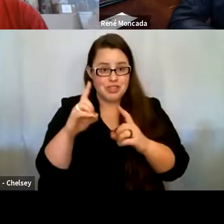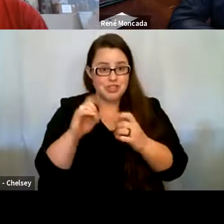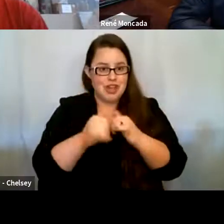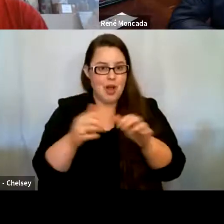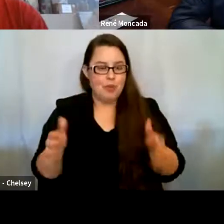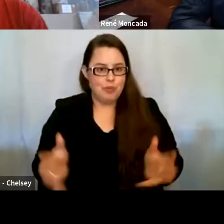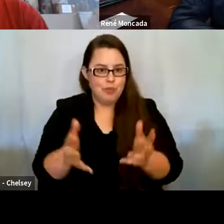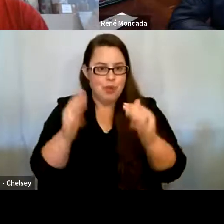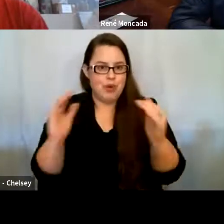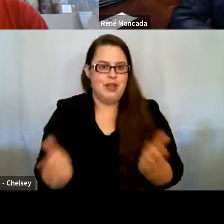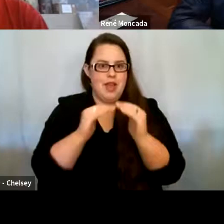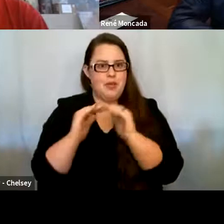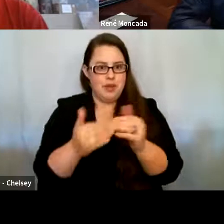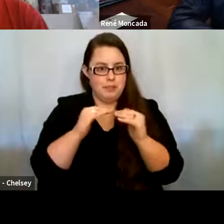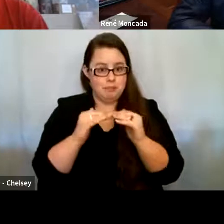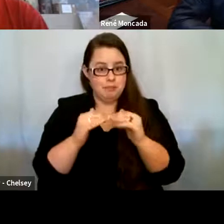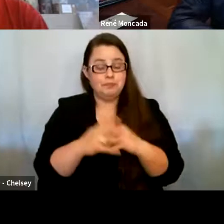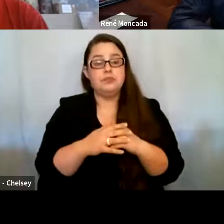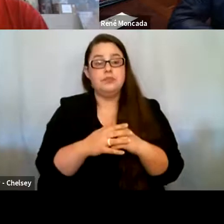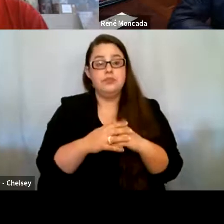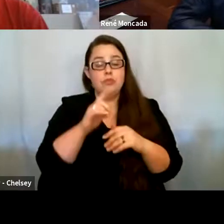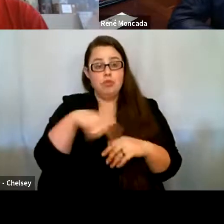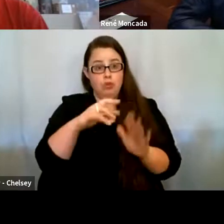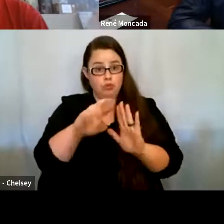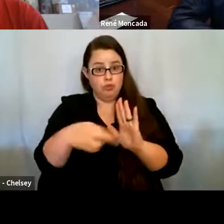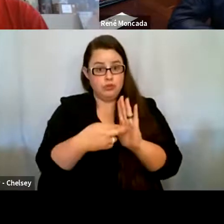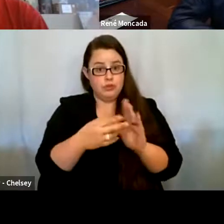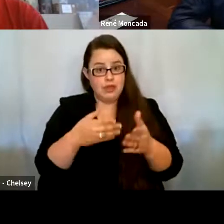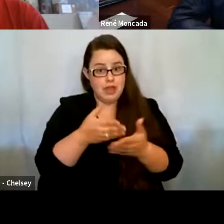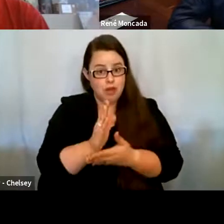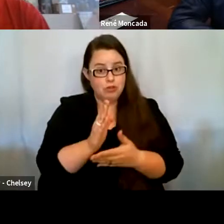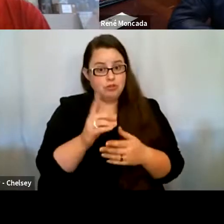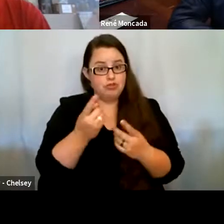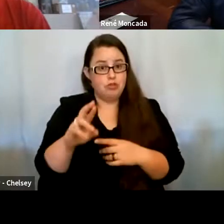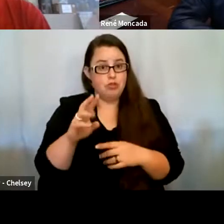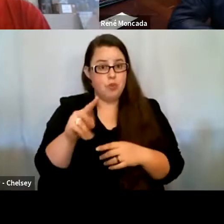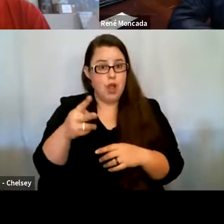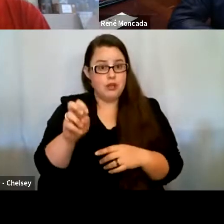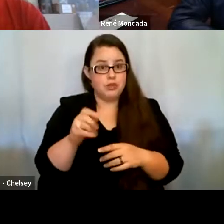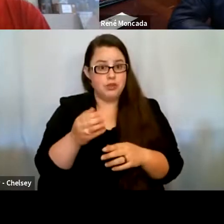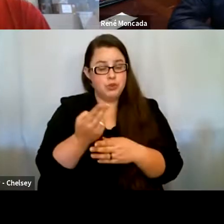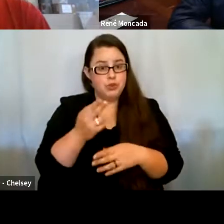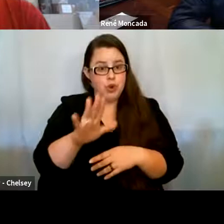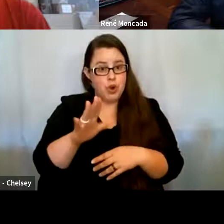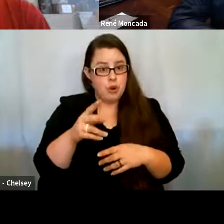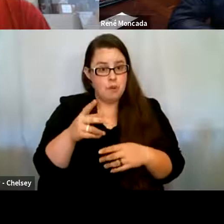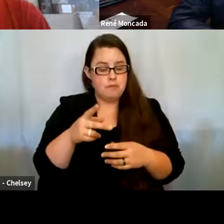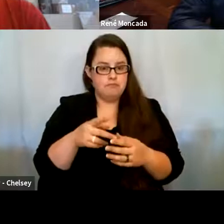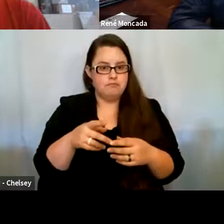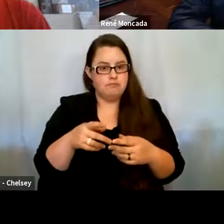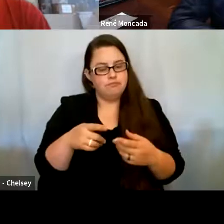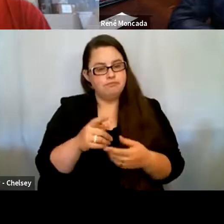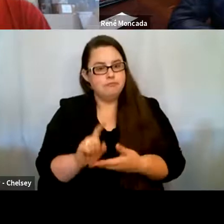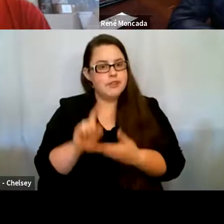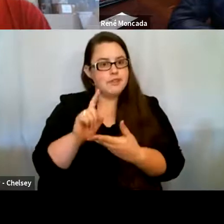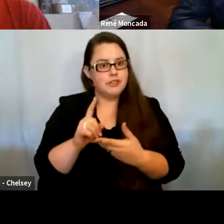Those roles have allowed Dr. White to use her privilege to advocate for student autonomy